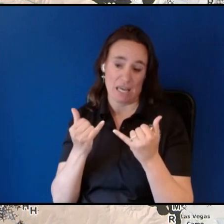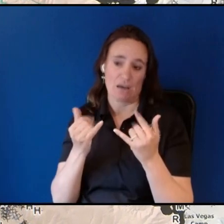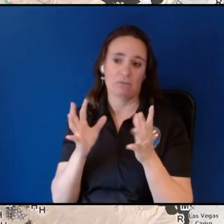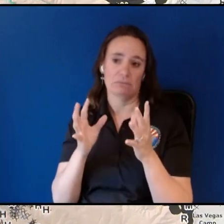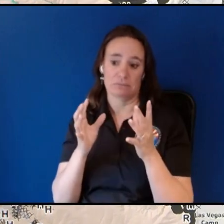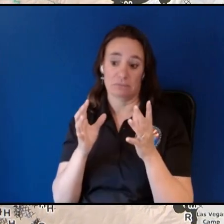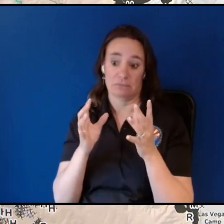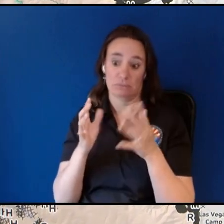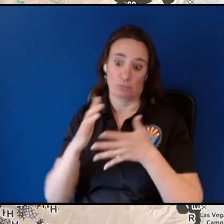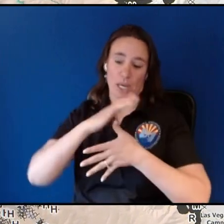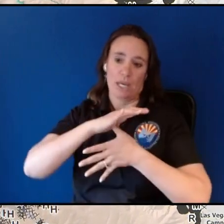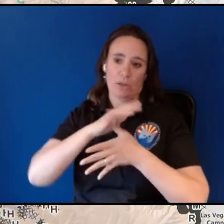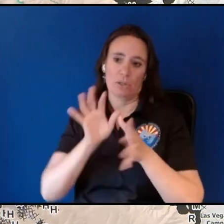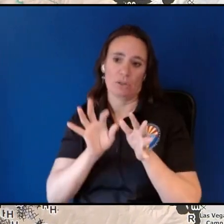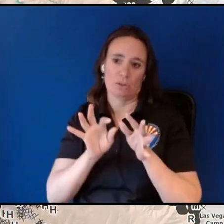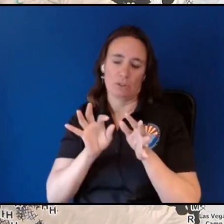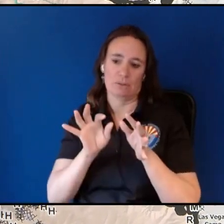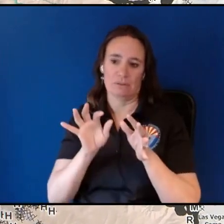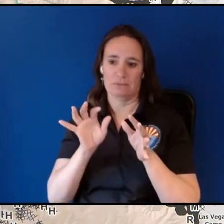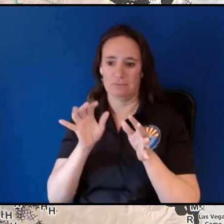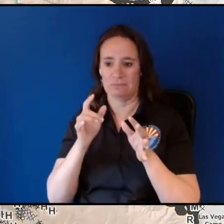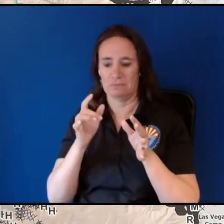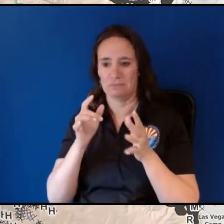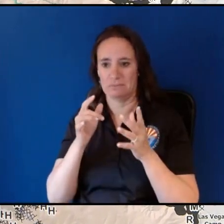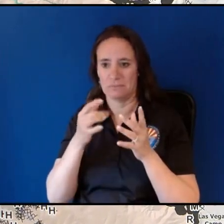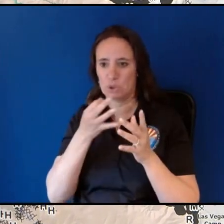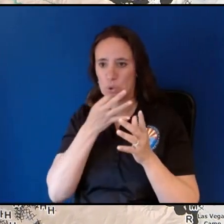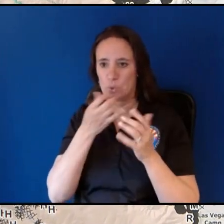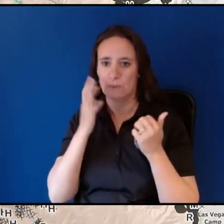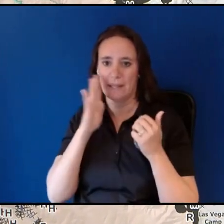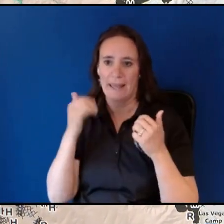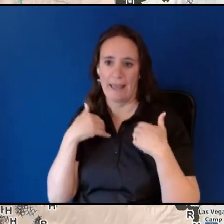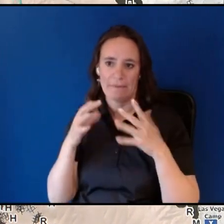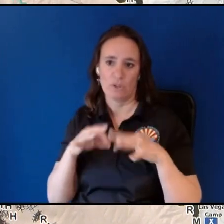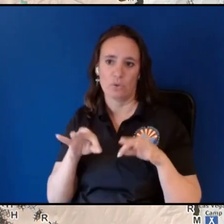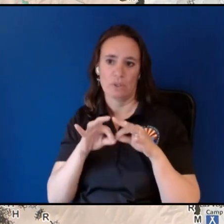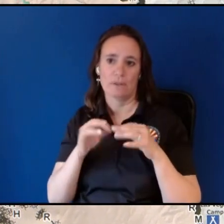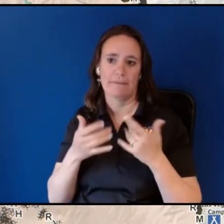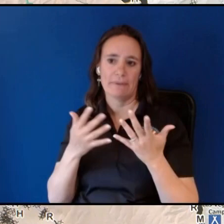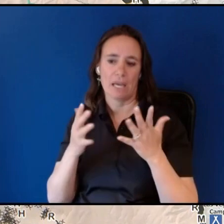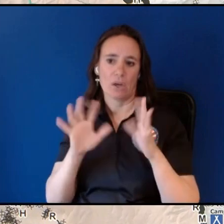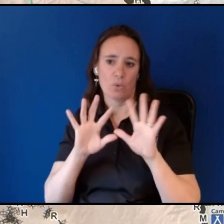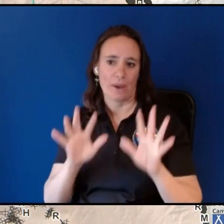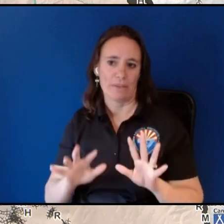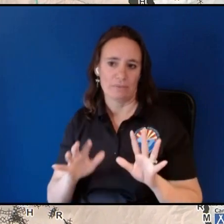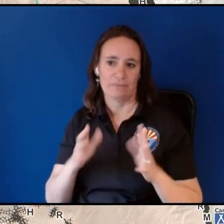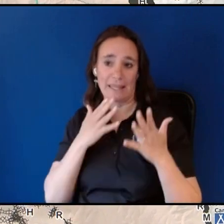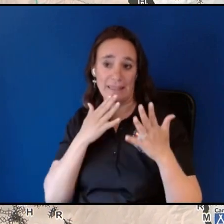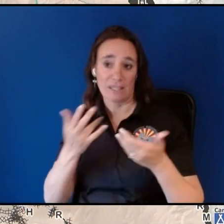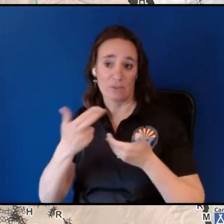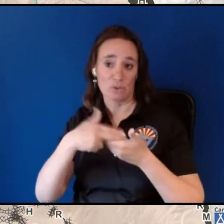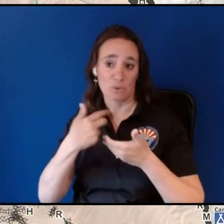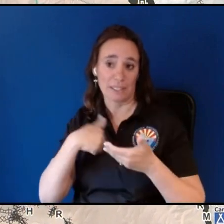that is incoming so that is about all i have um thank you for joining us